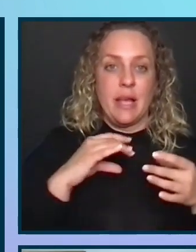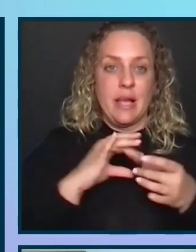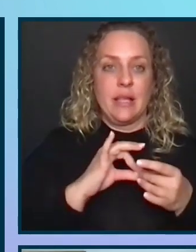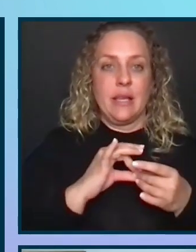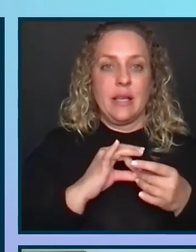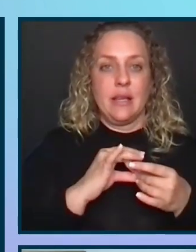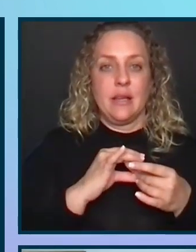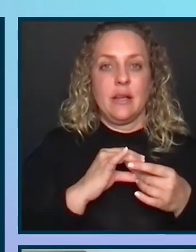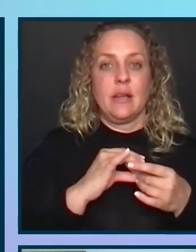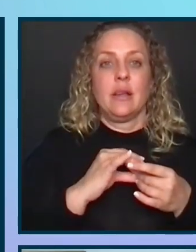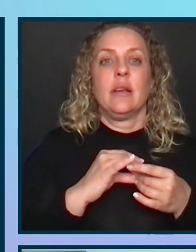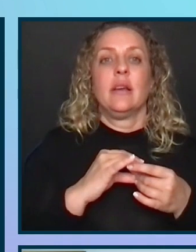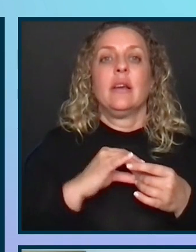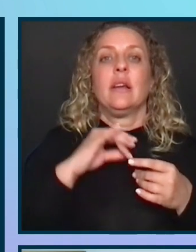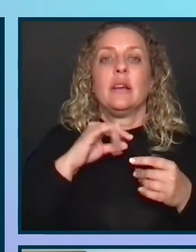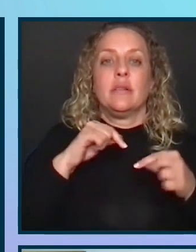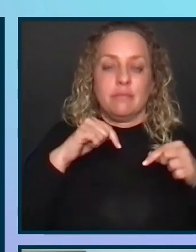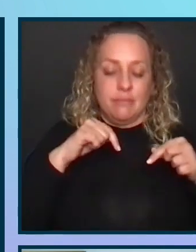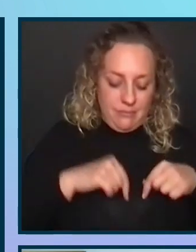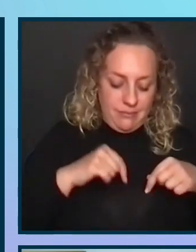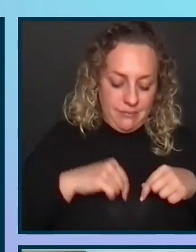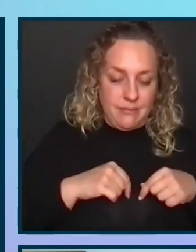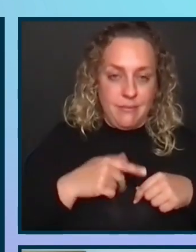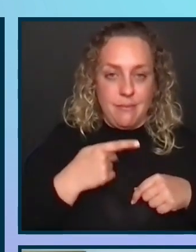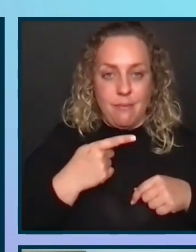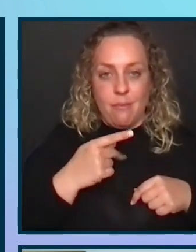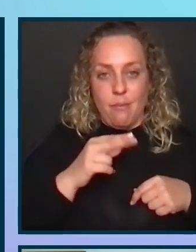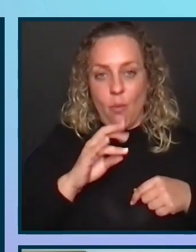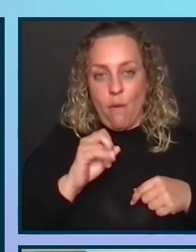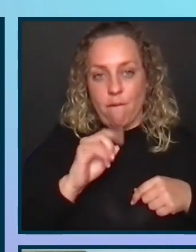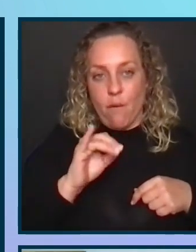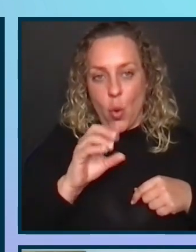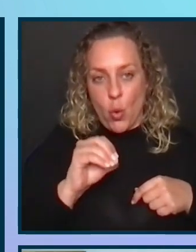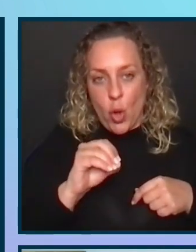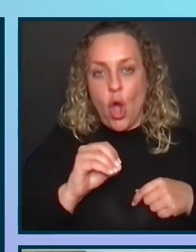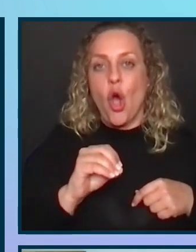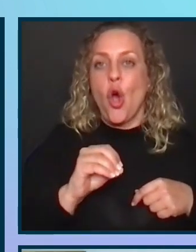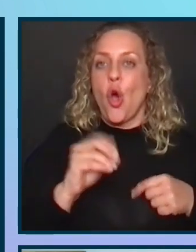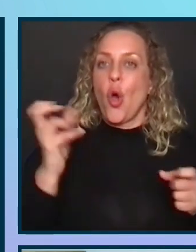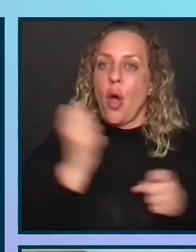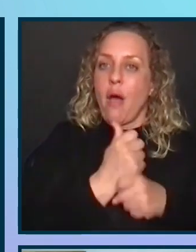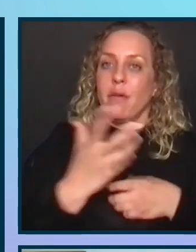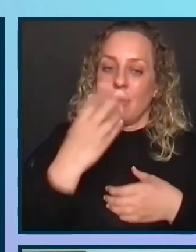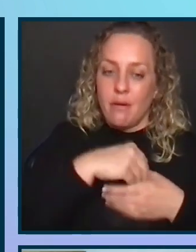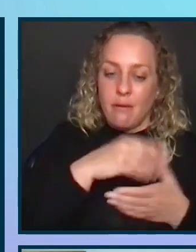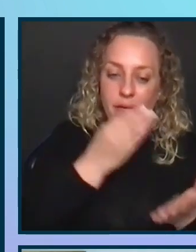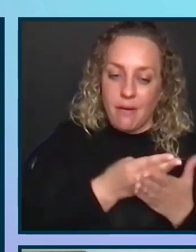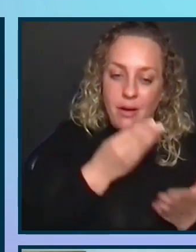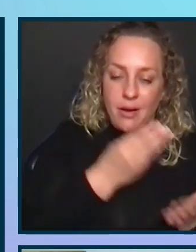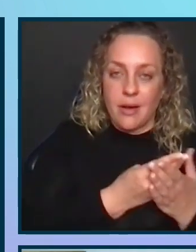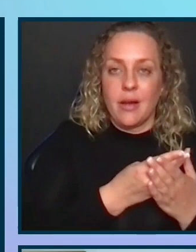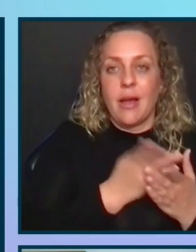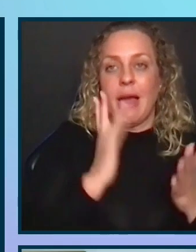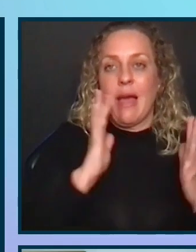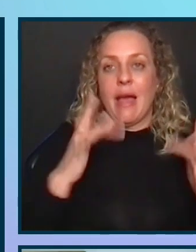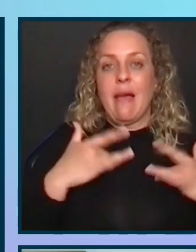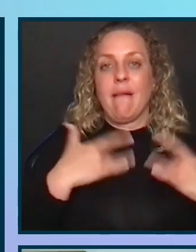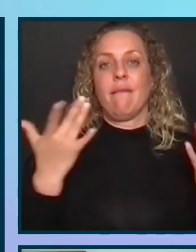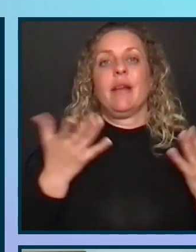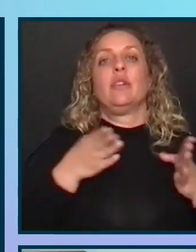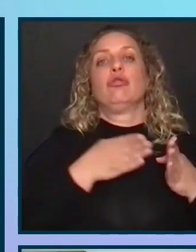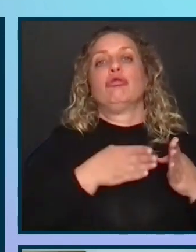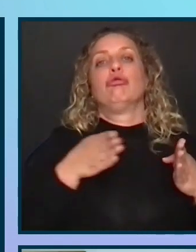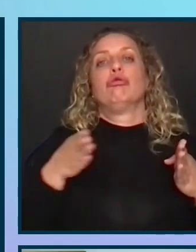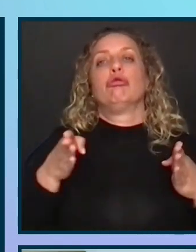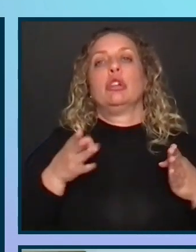to our portfolio investments, the company funding, and the right projects to advance our strategy. Strategy is an organization's